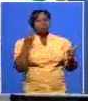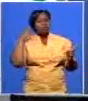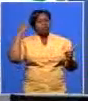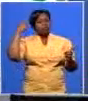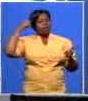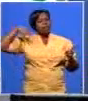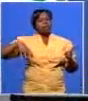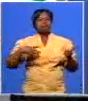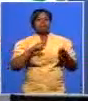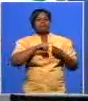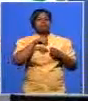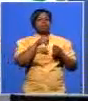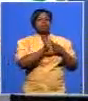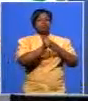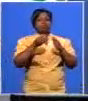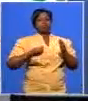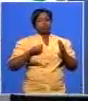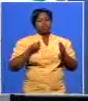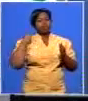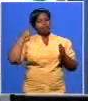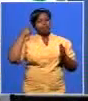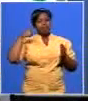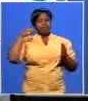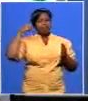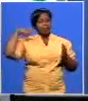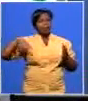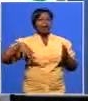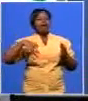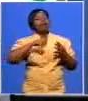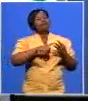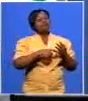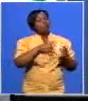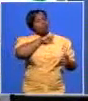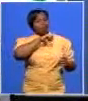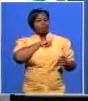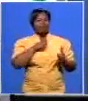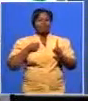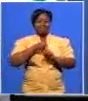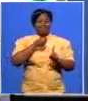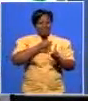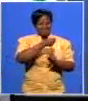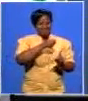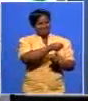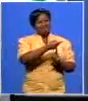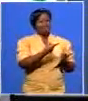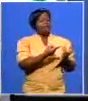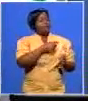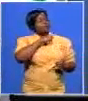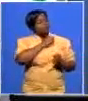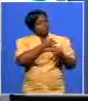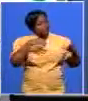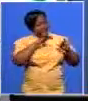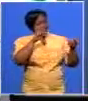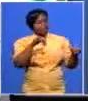away from its values for positioning it in a place of racial nationalism of race division which many many people in the